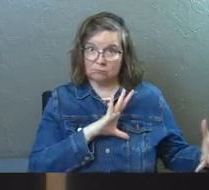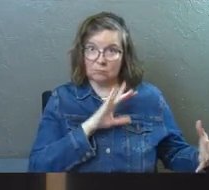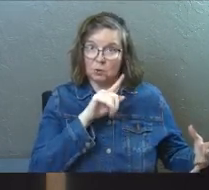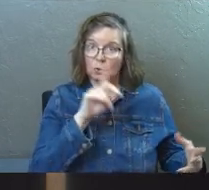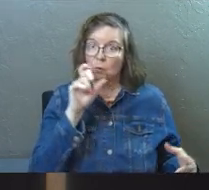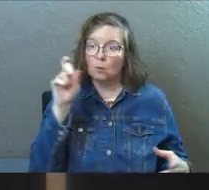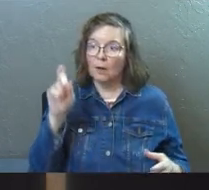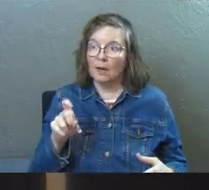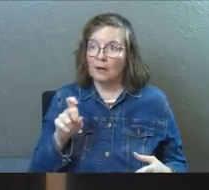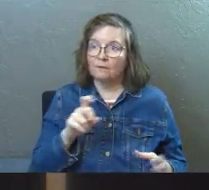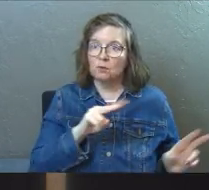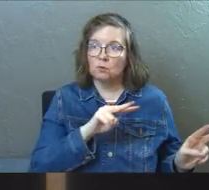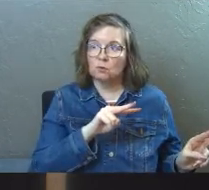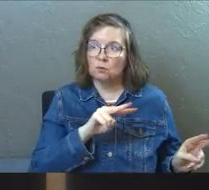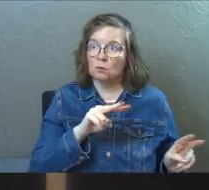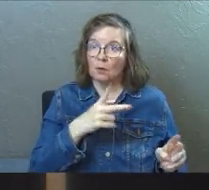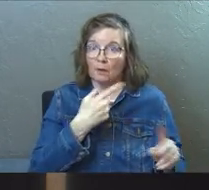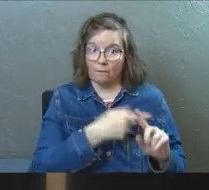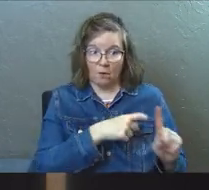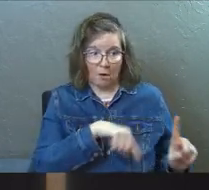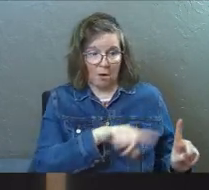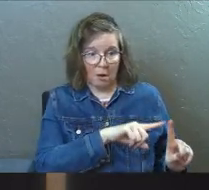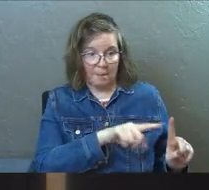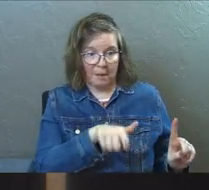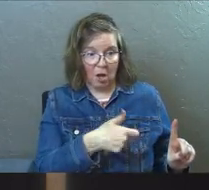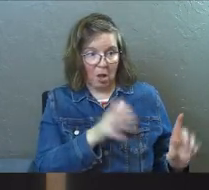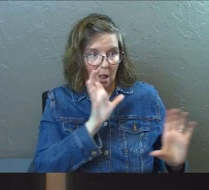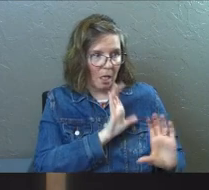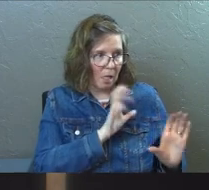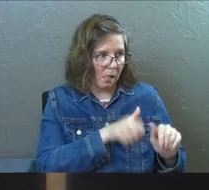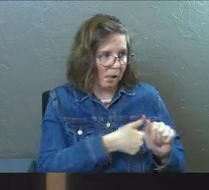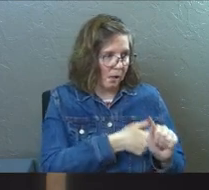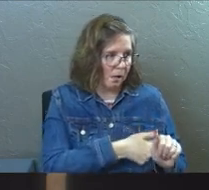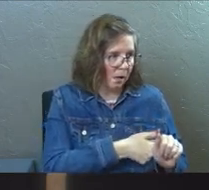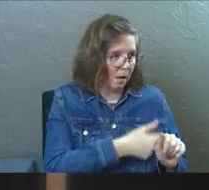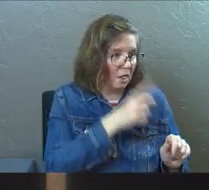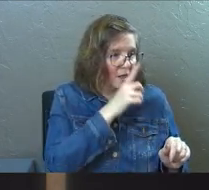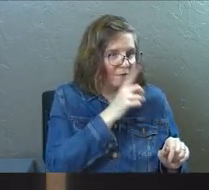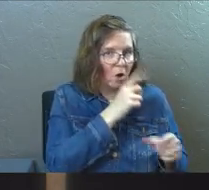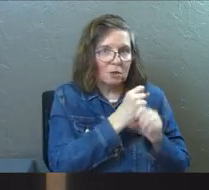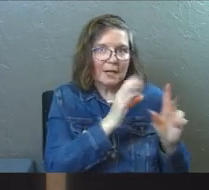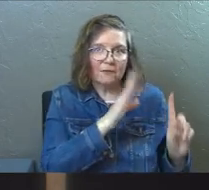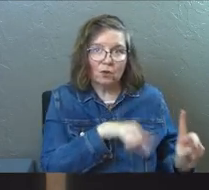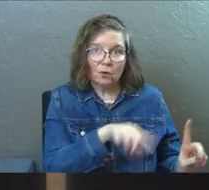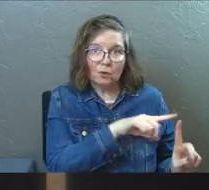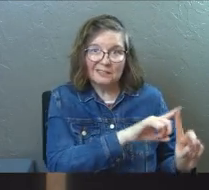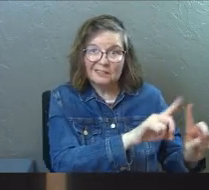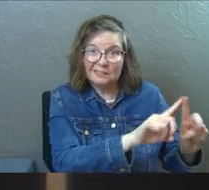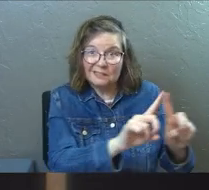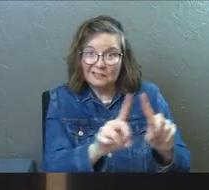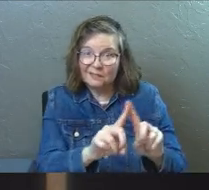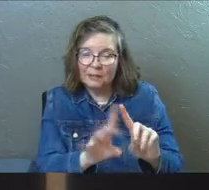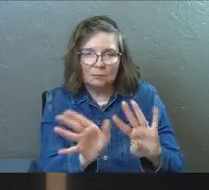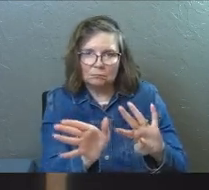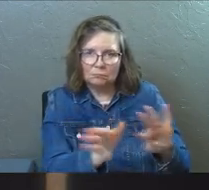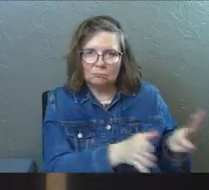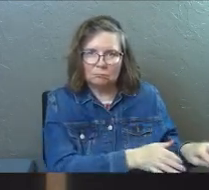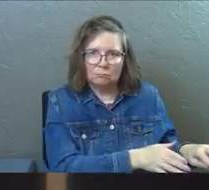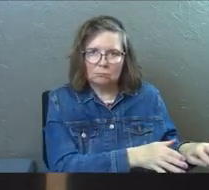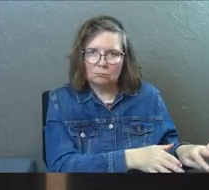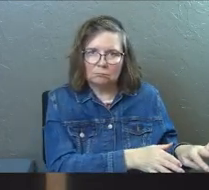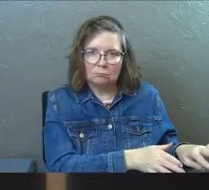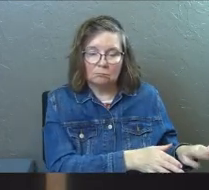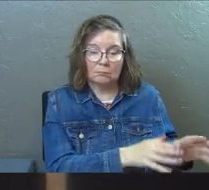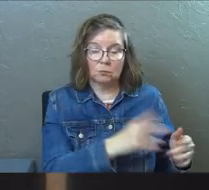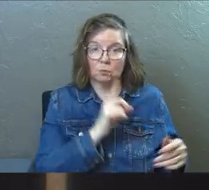you're going to have to turn from that other false savior to the real one. You're going to